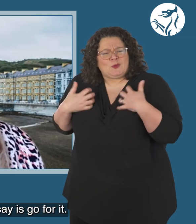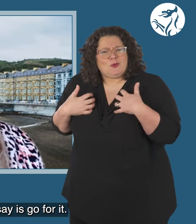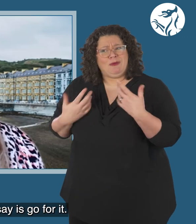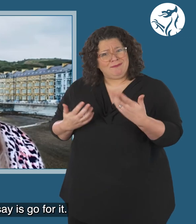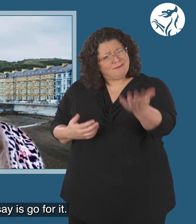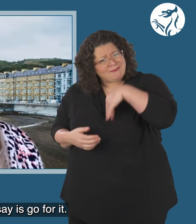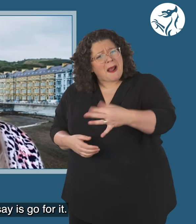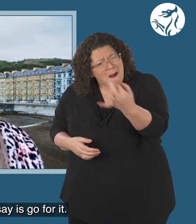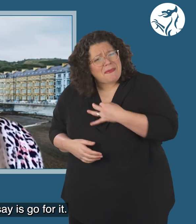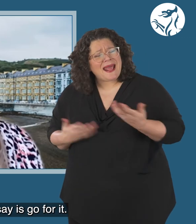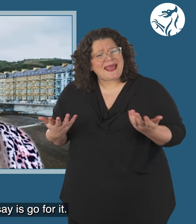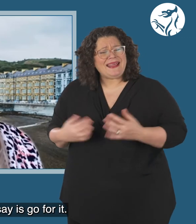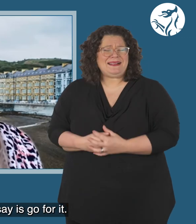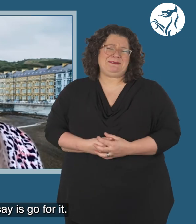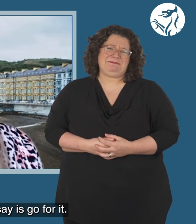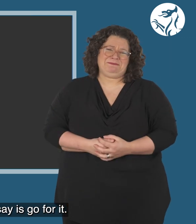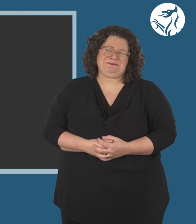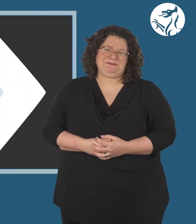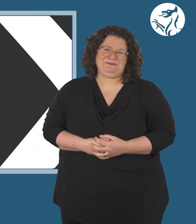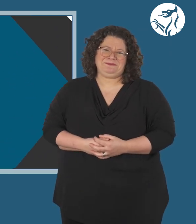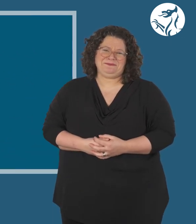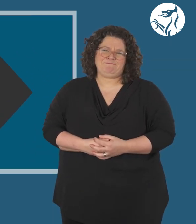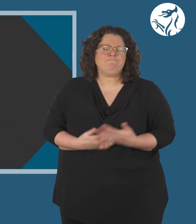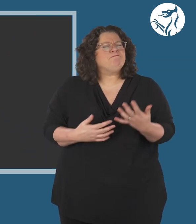willing to learn, then all I can say is go for it.